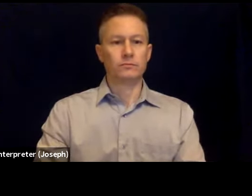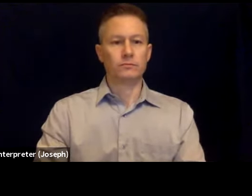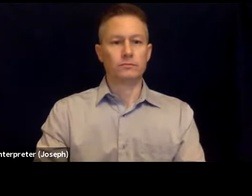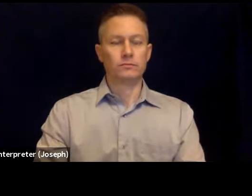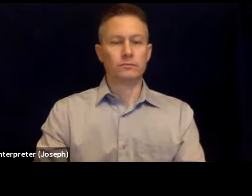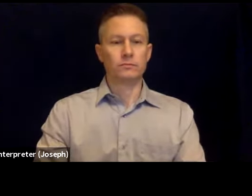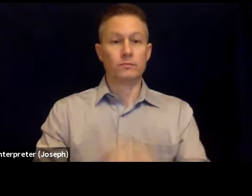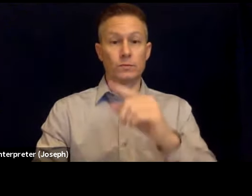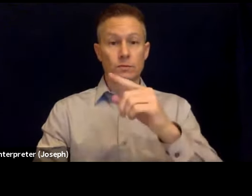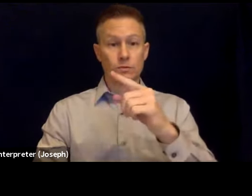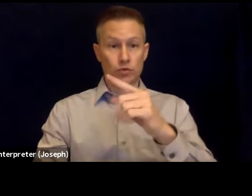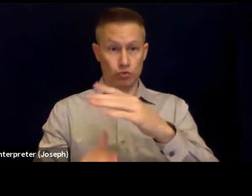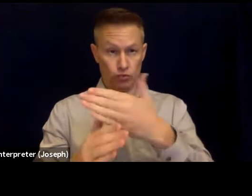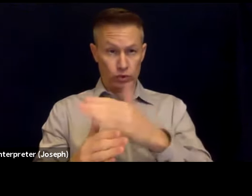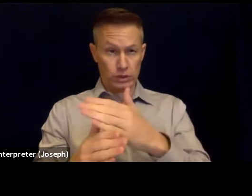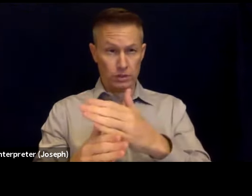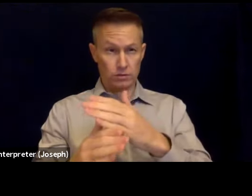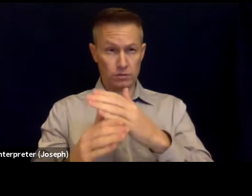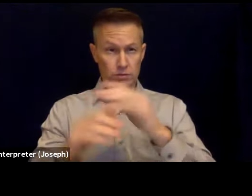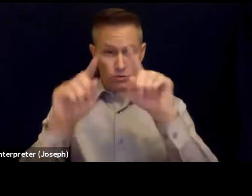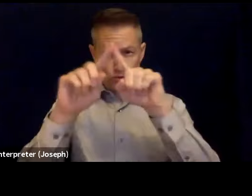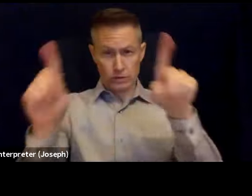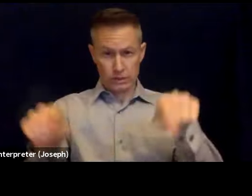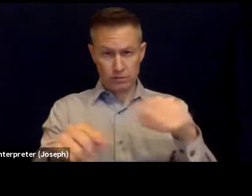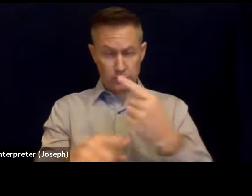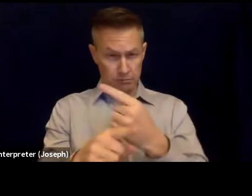You're going to share your screen, right, Lisa? Yep.